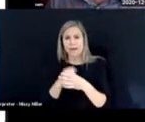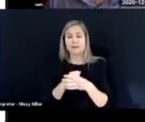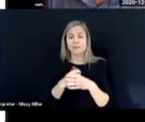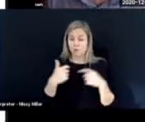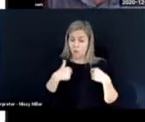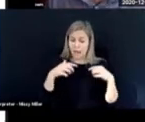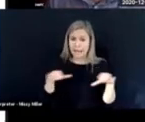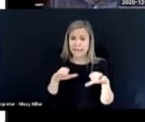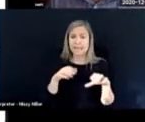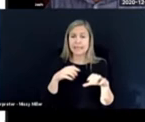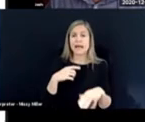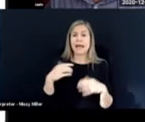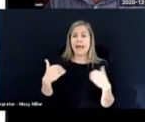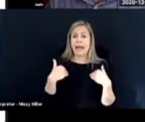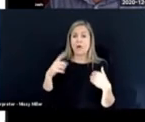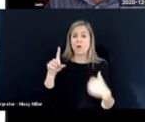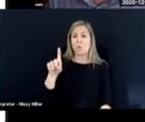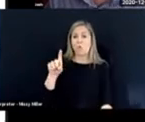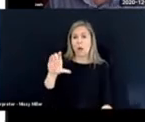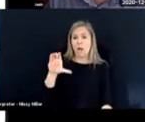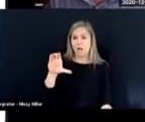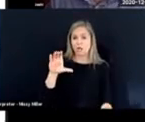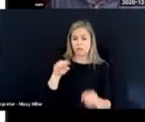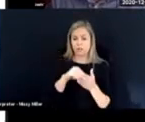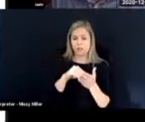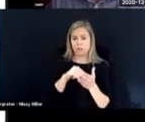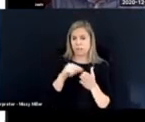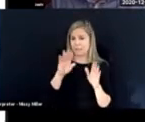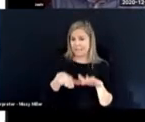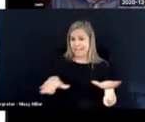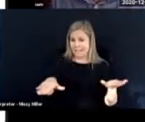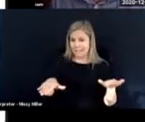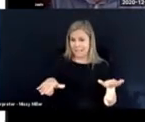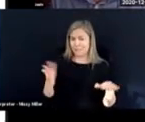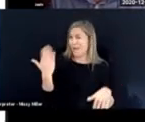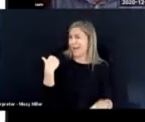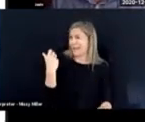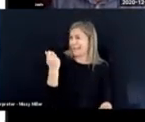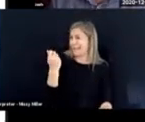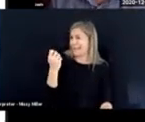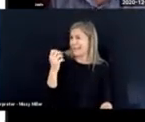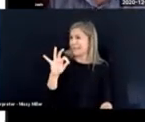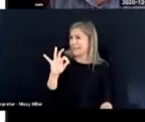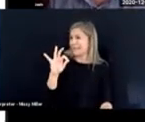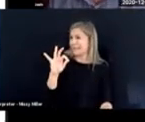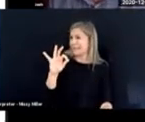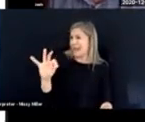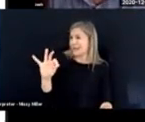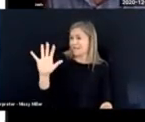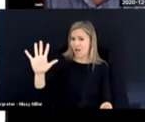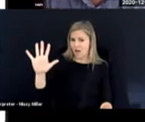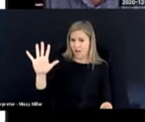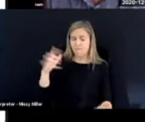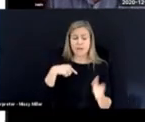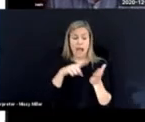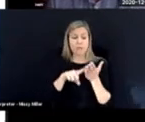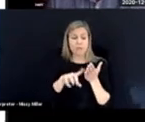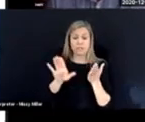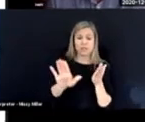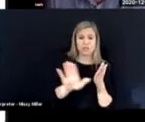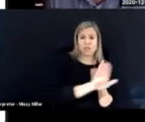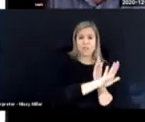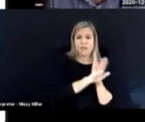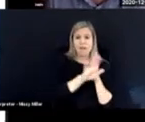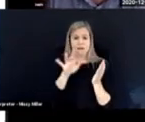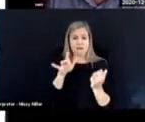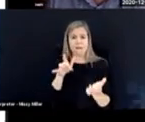a hundred of the children we were working with in 1995, and I researched what